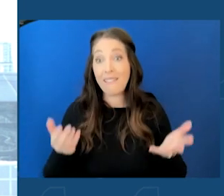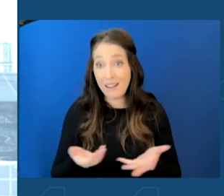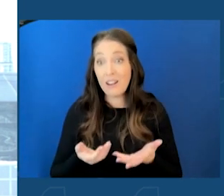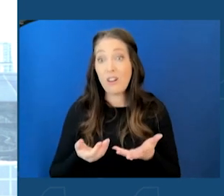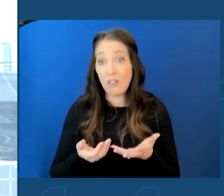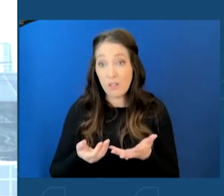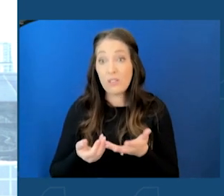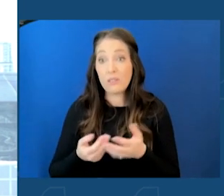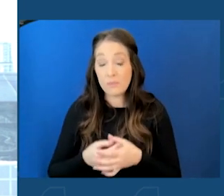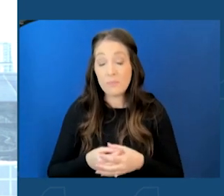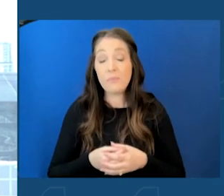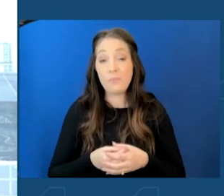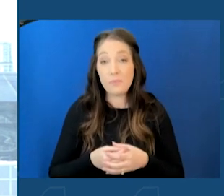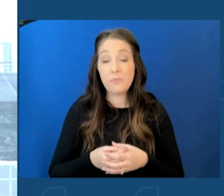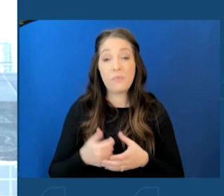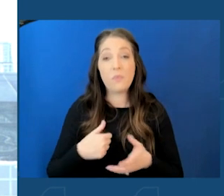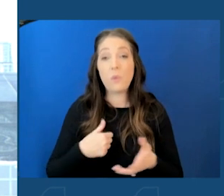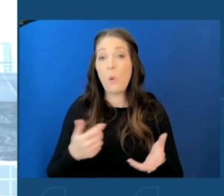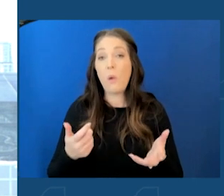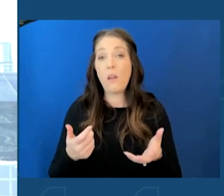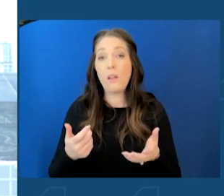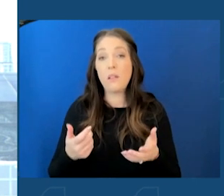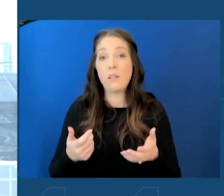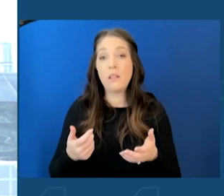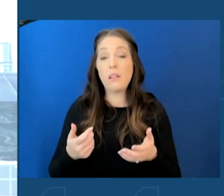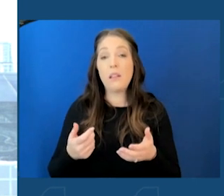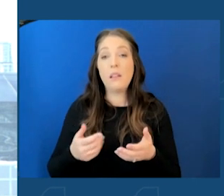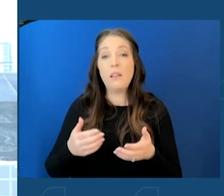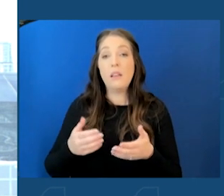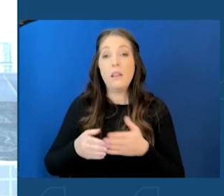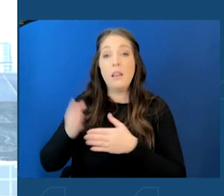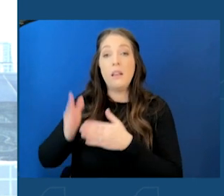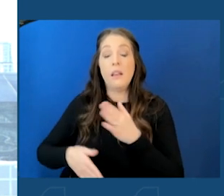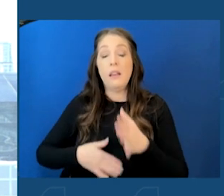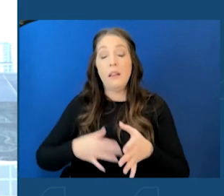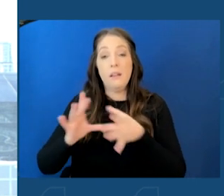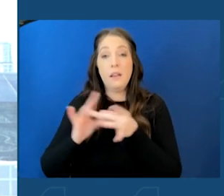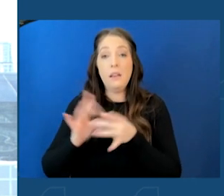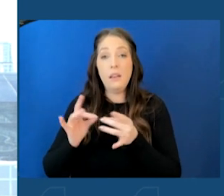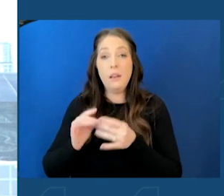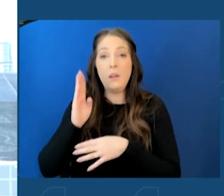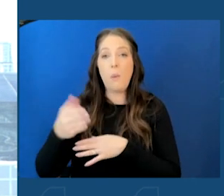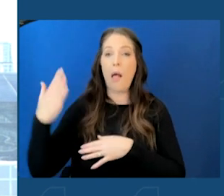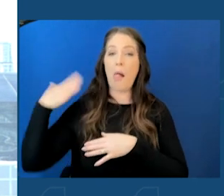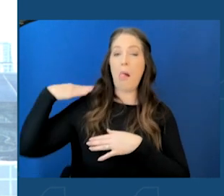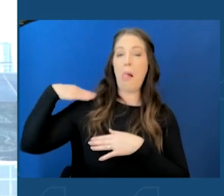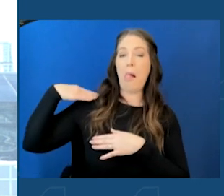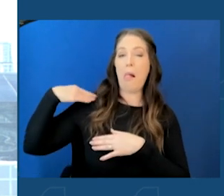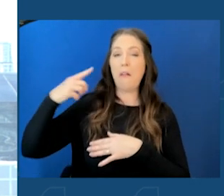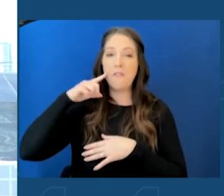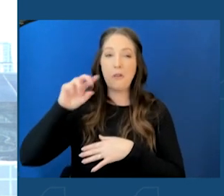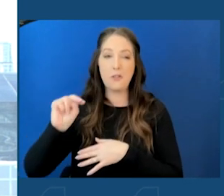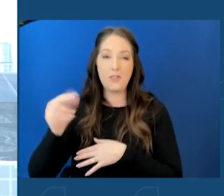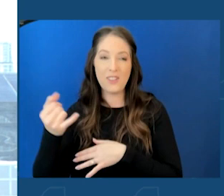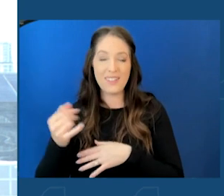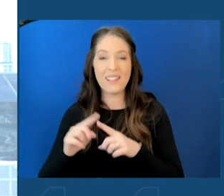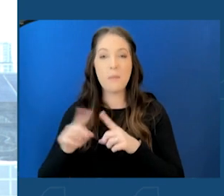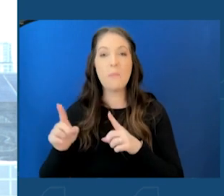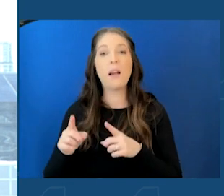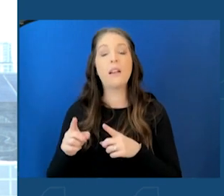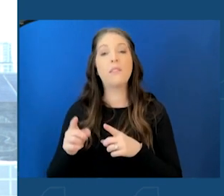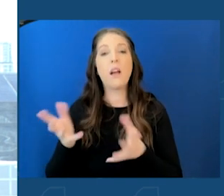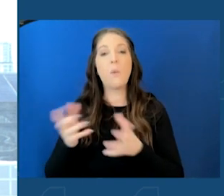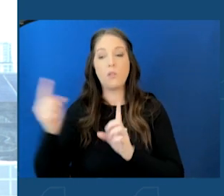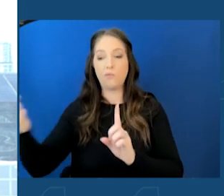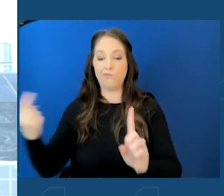I want to, at the end of my remarks, I'll pat ourselves on the back on some Jersey stuff for a few minutes. But at the end, I want to come back to how